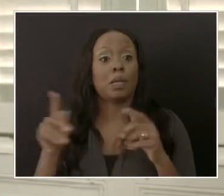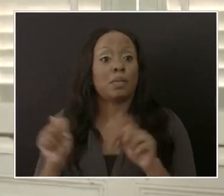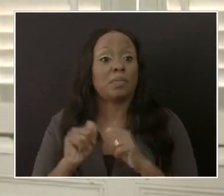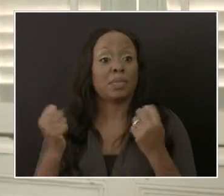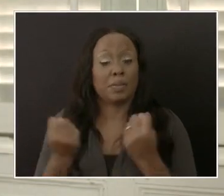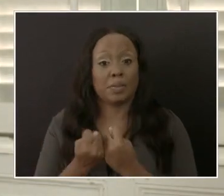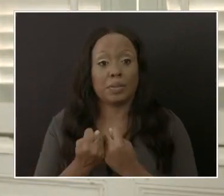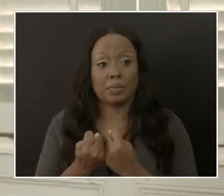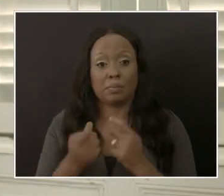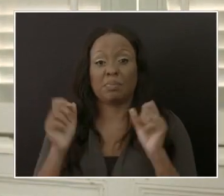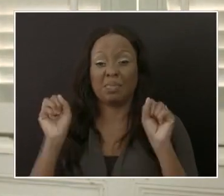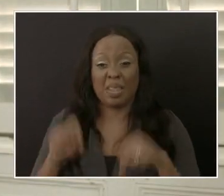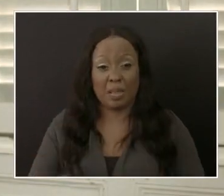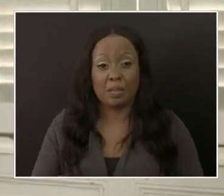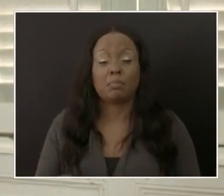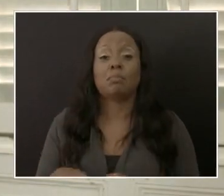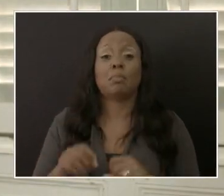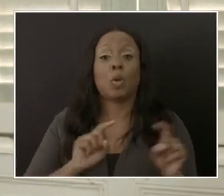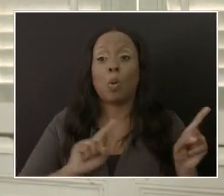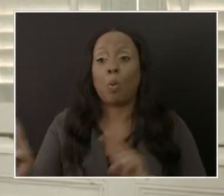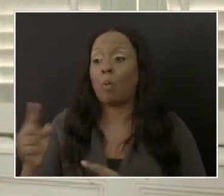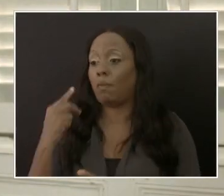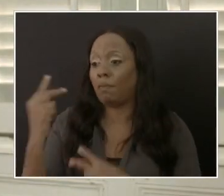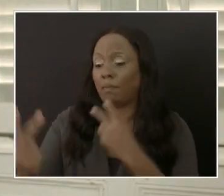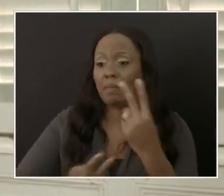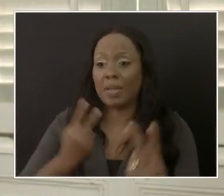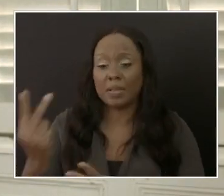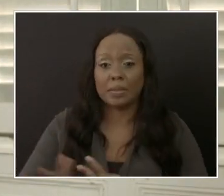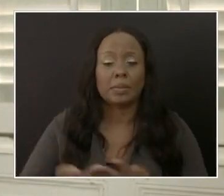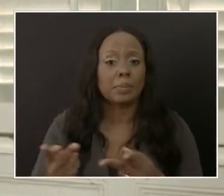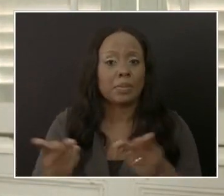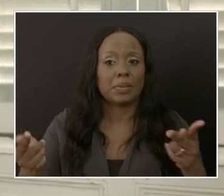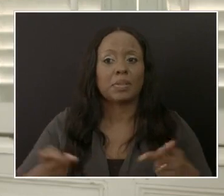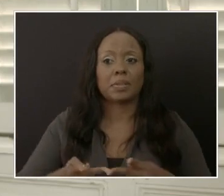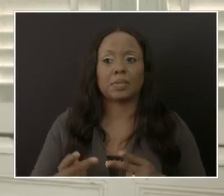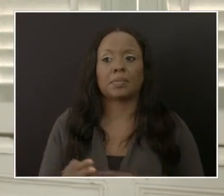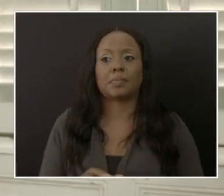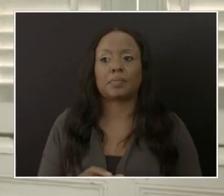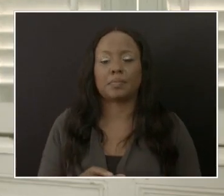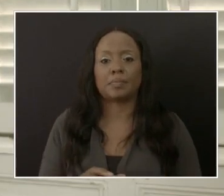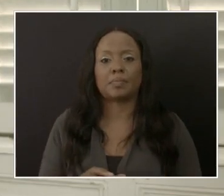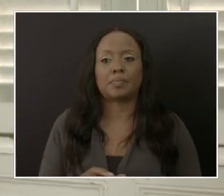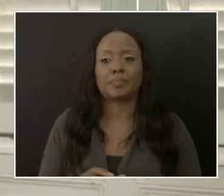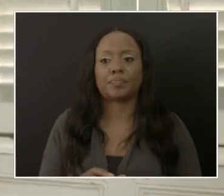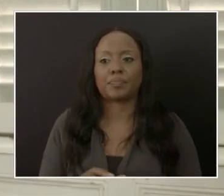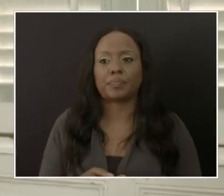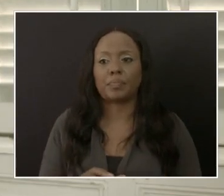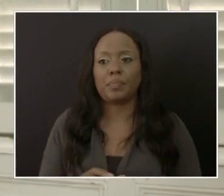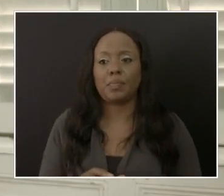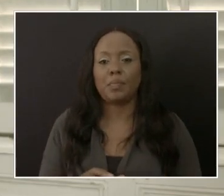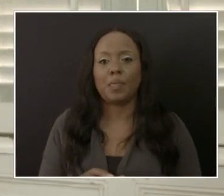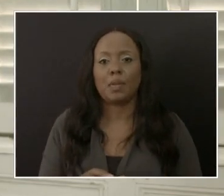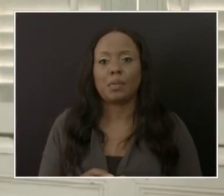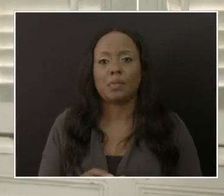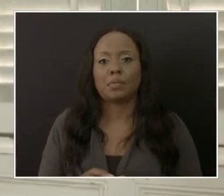be able to visit the places um for the most part I must say our findings in our visits is that